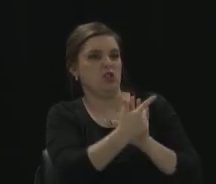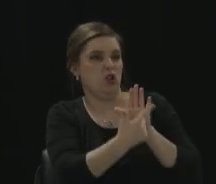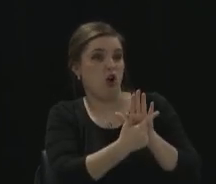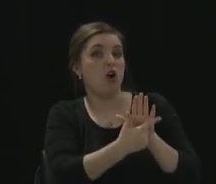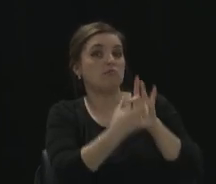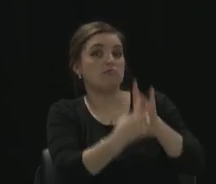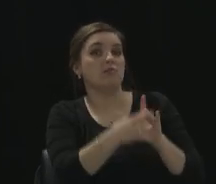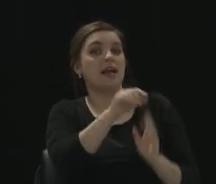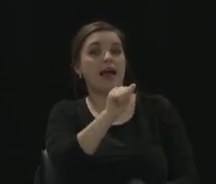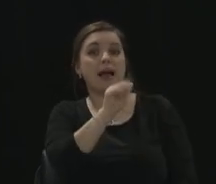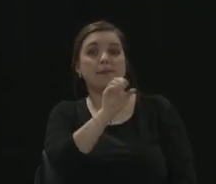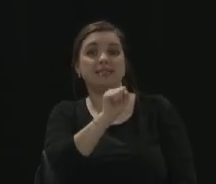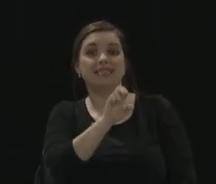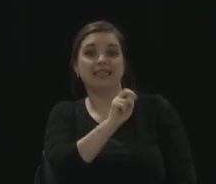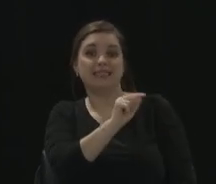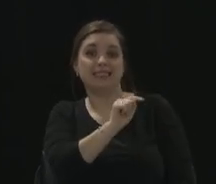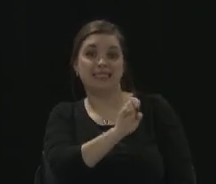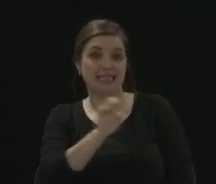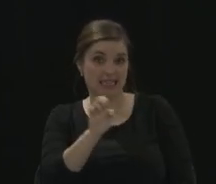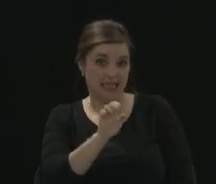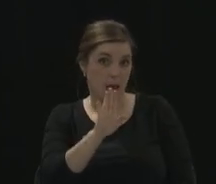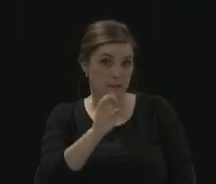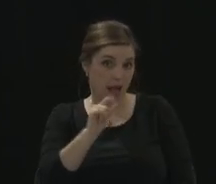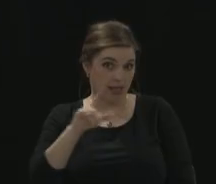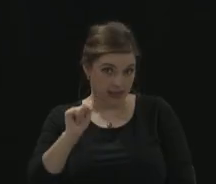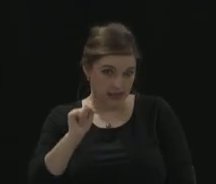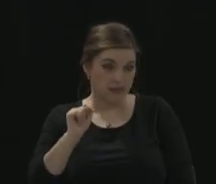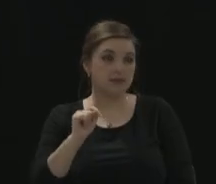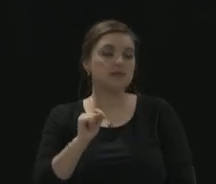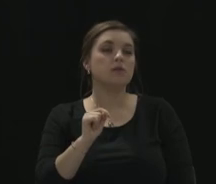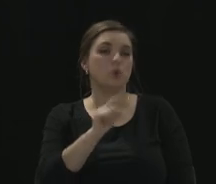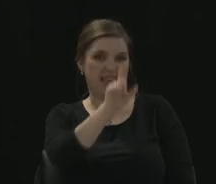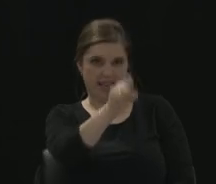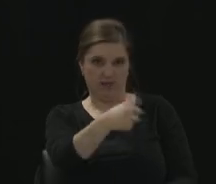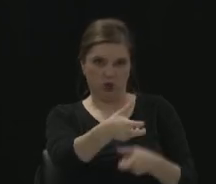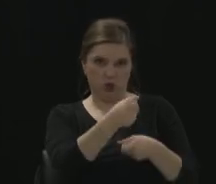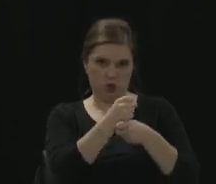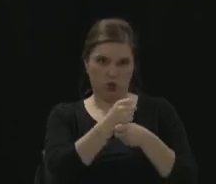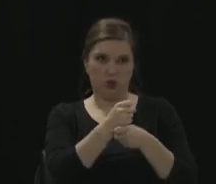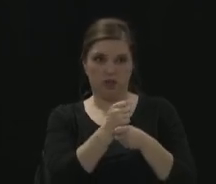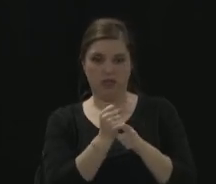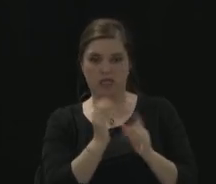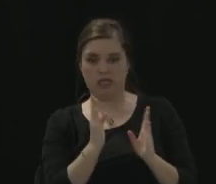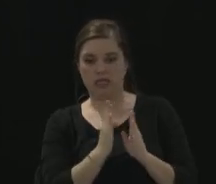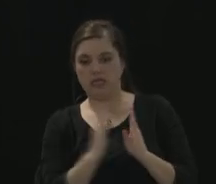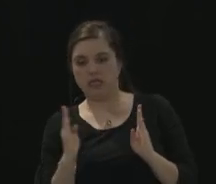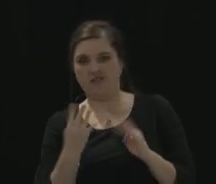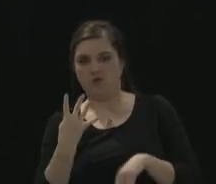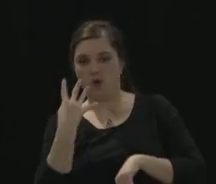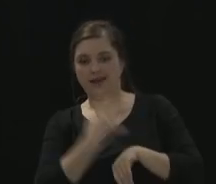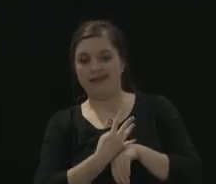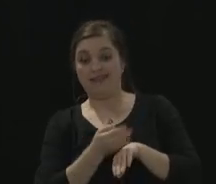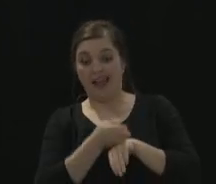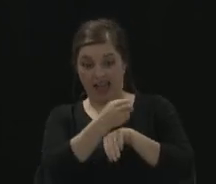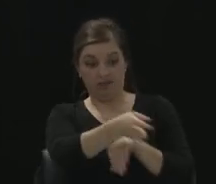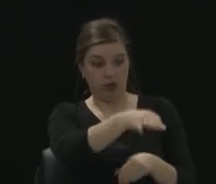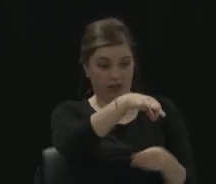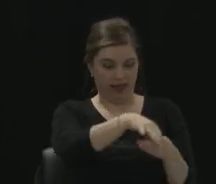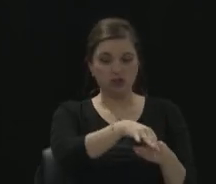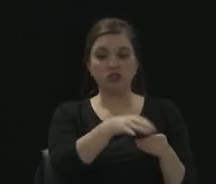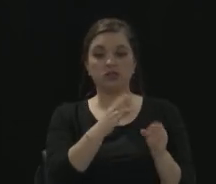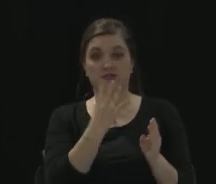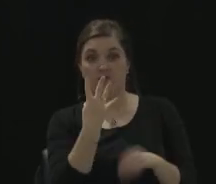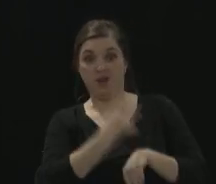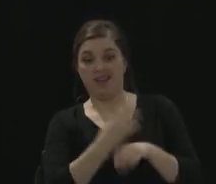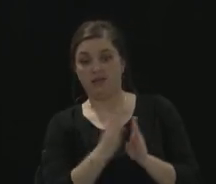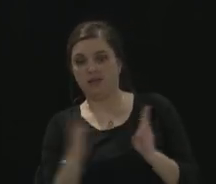do have to receive it within four days after the election. Right. Now, there was some studies that